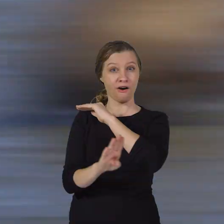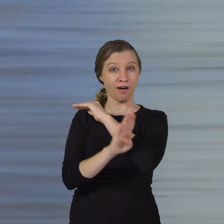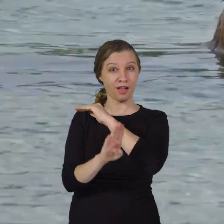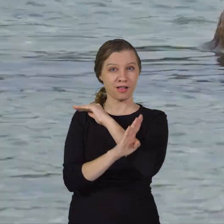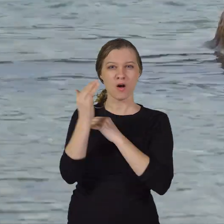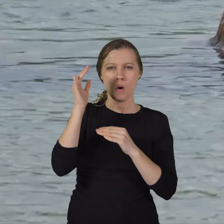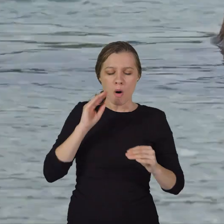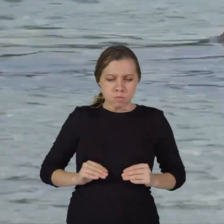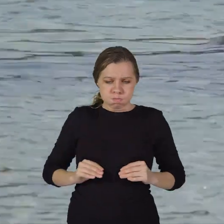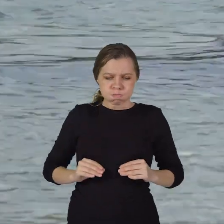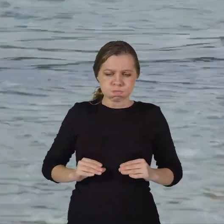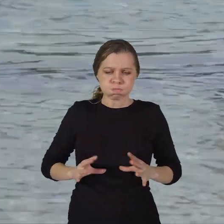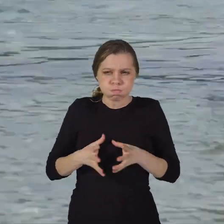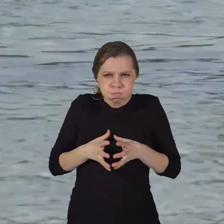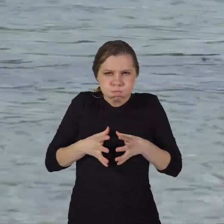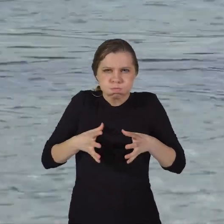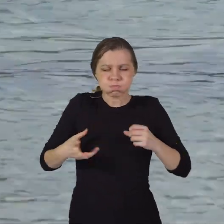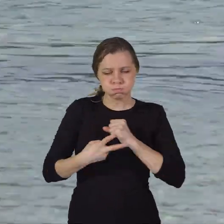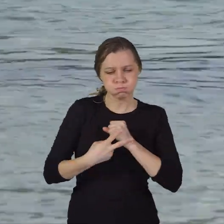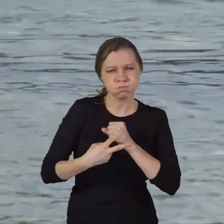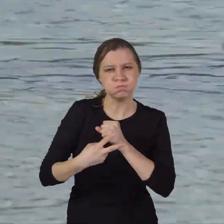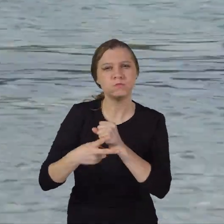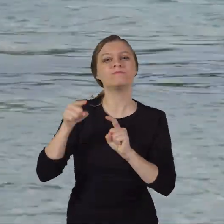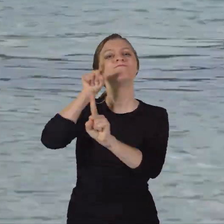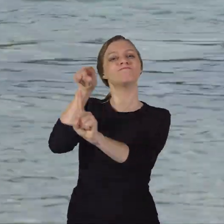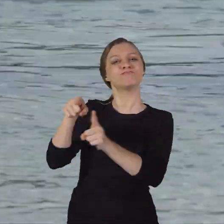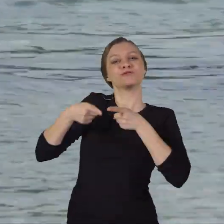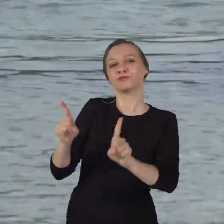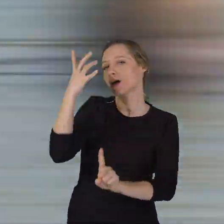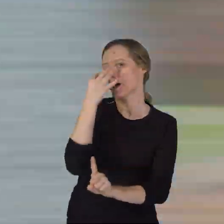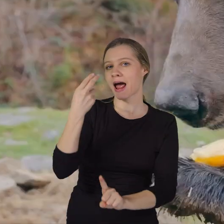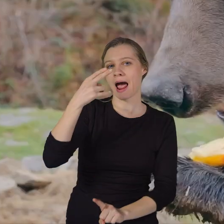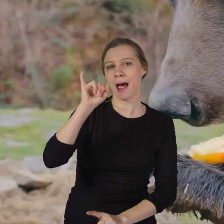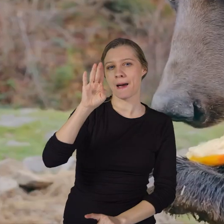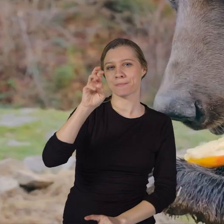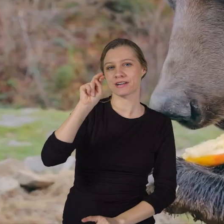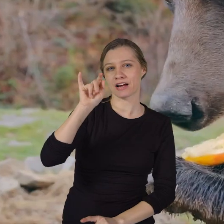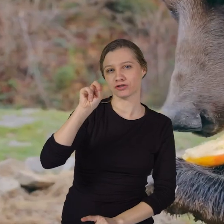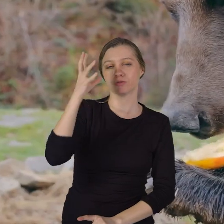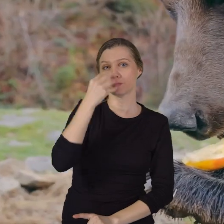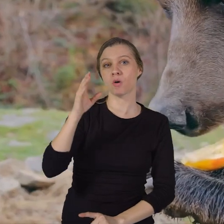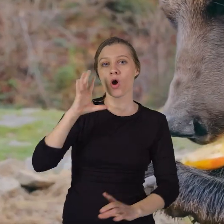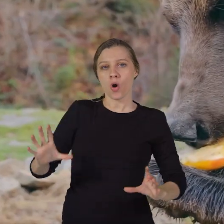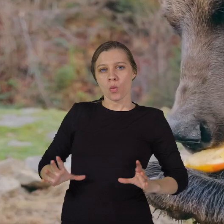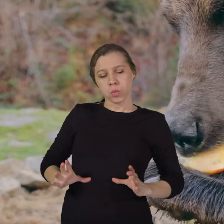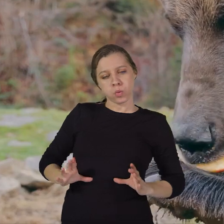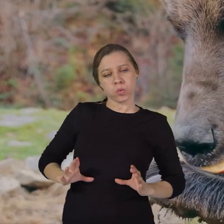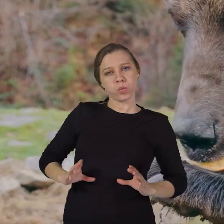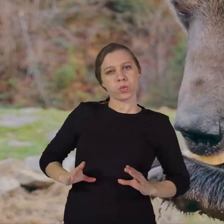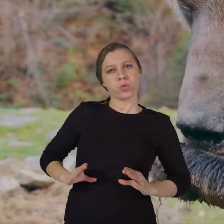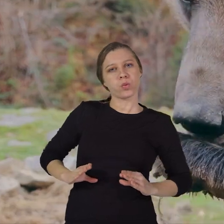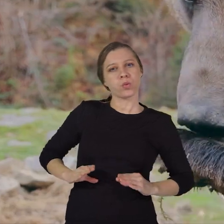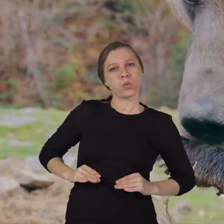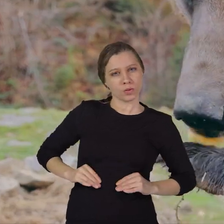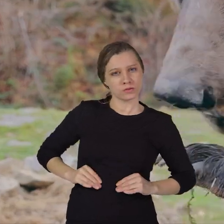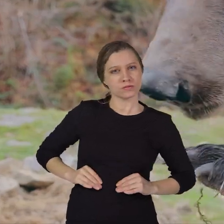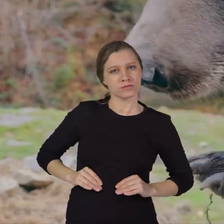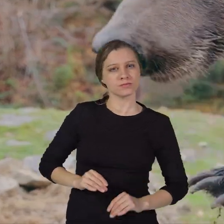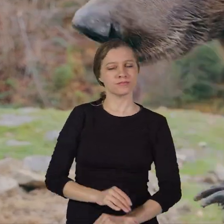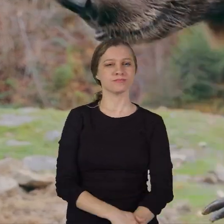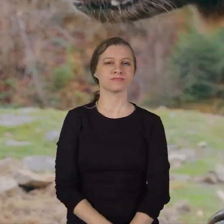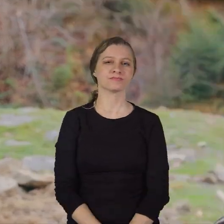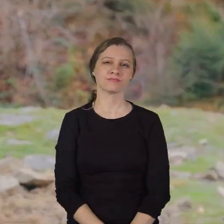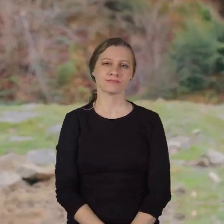fall because they are stocking up for the time when they hibernate, and they must live off a layer of stored body fat.